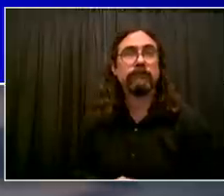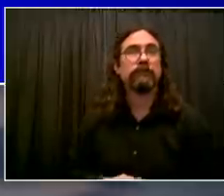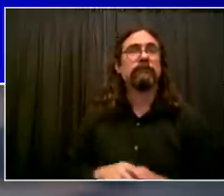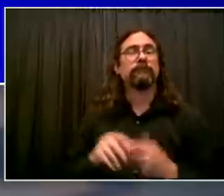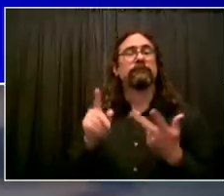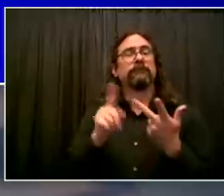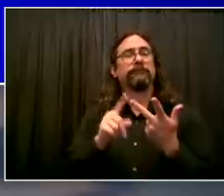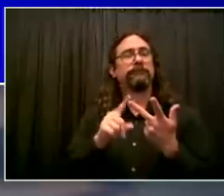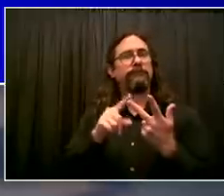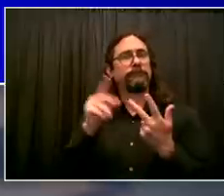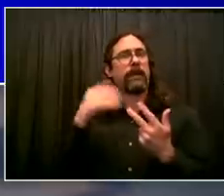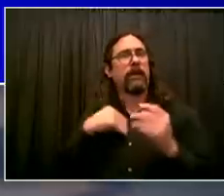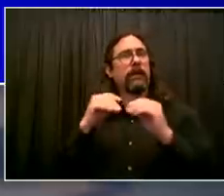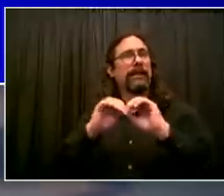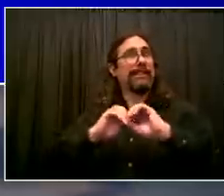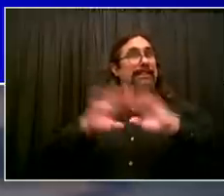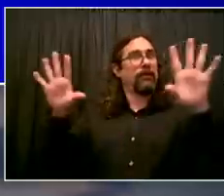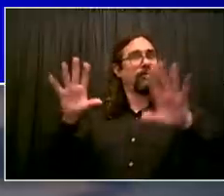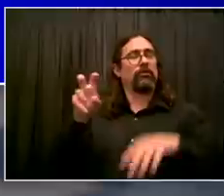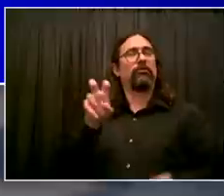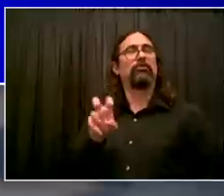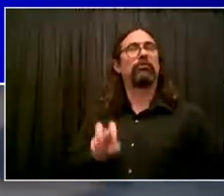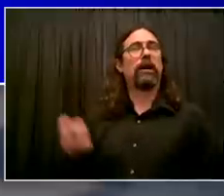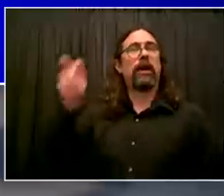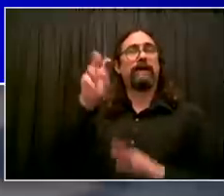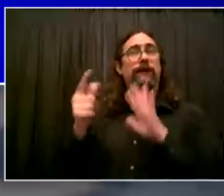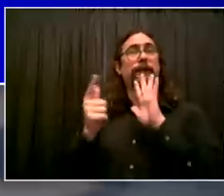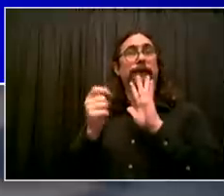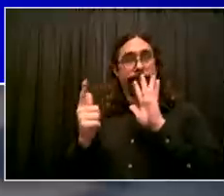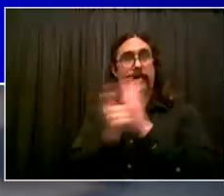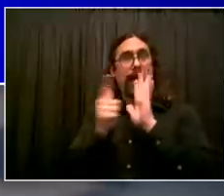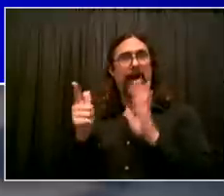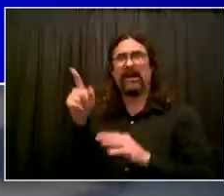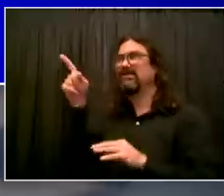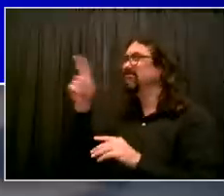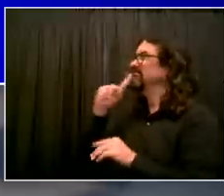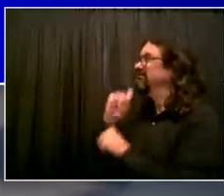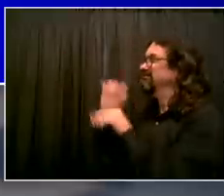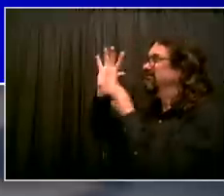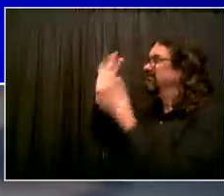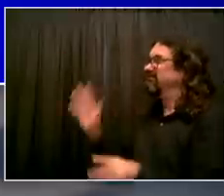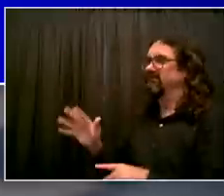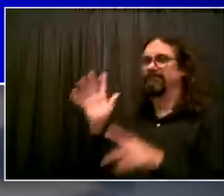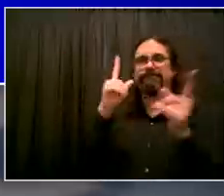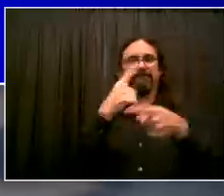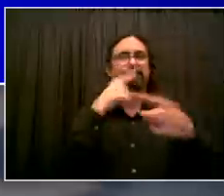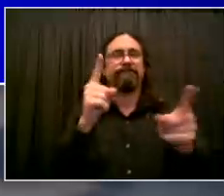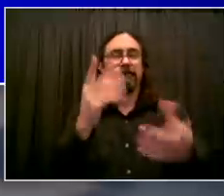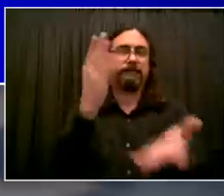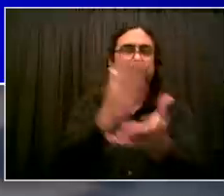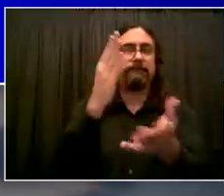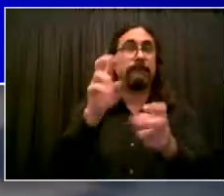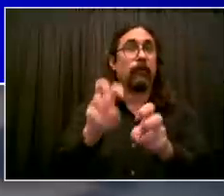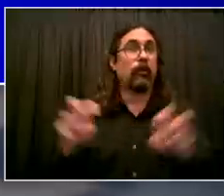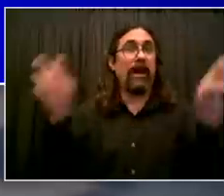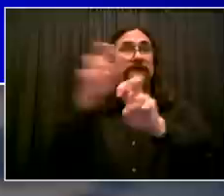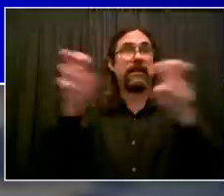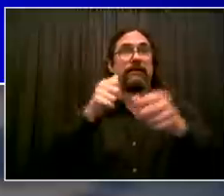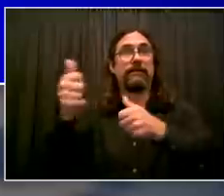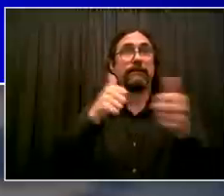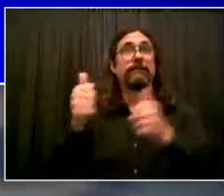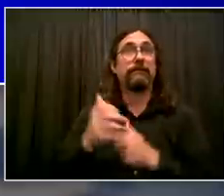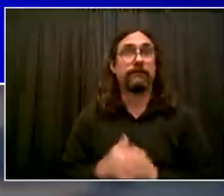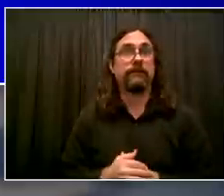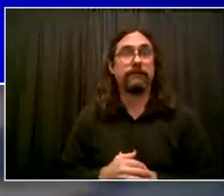that know their communities, particularly those communities with a lot of basement apartments, go door-to-door, talk to people in their own